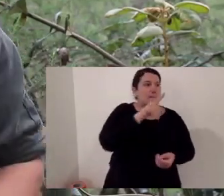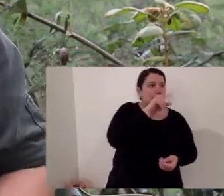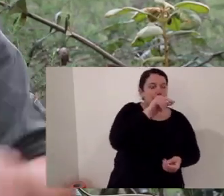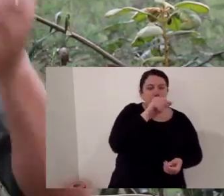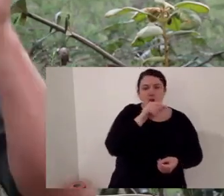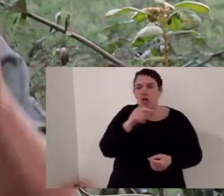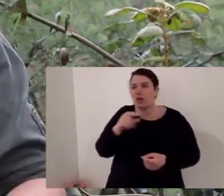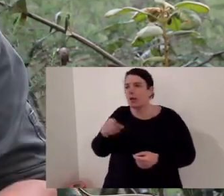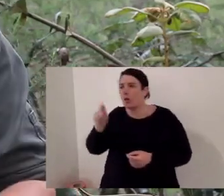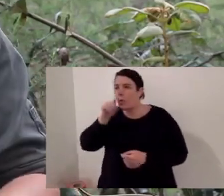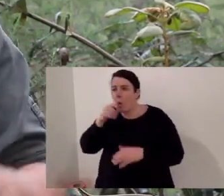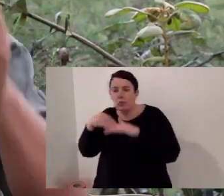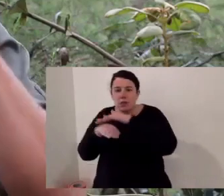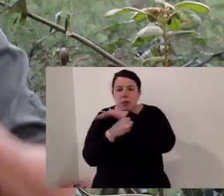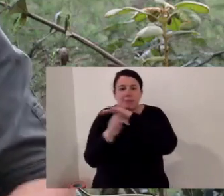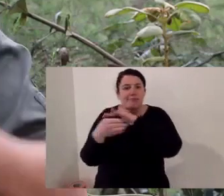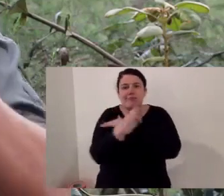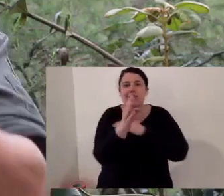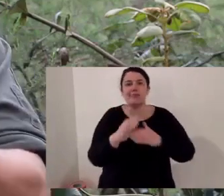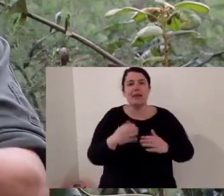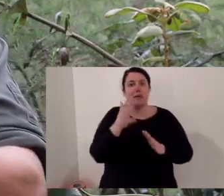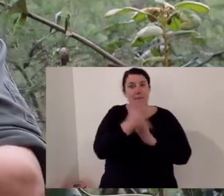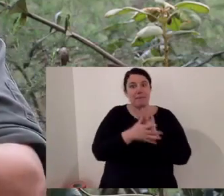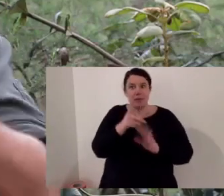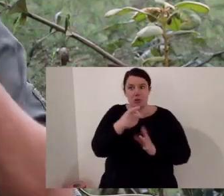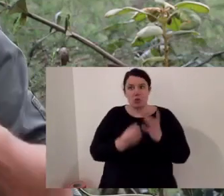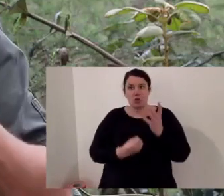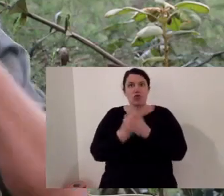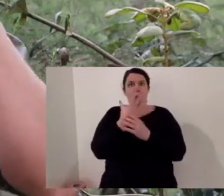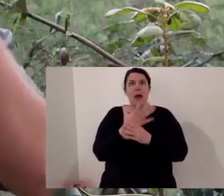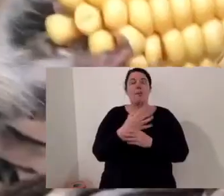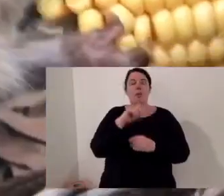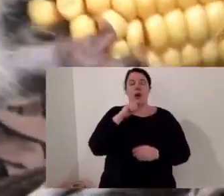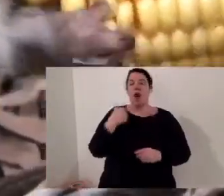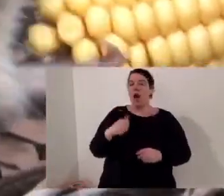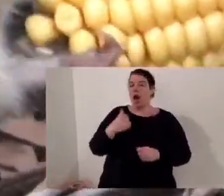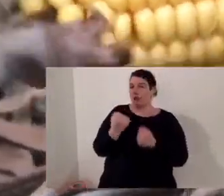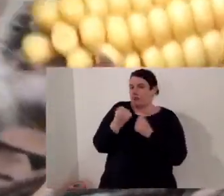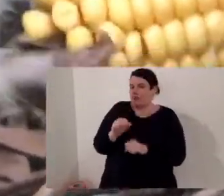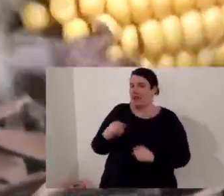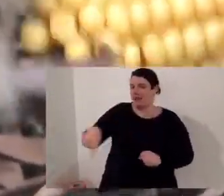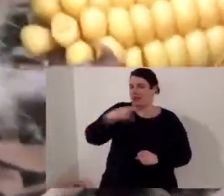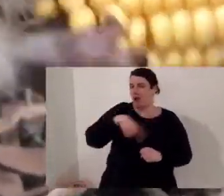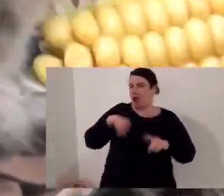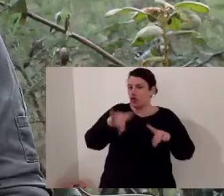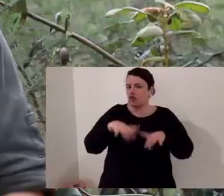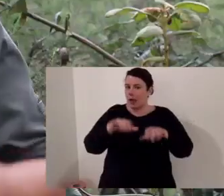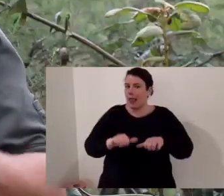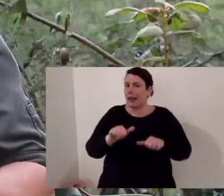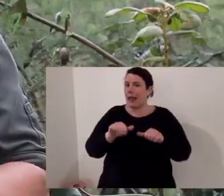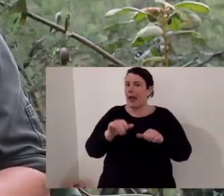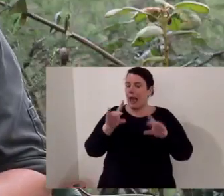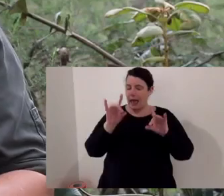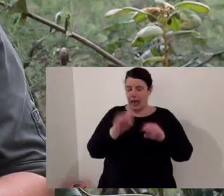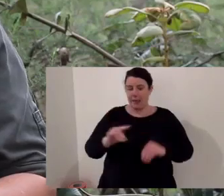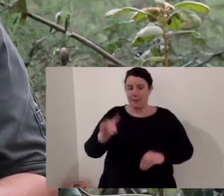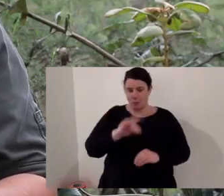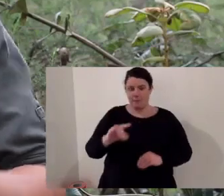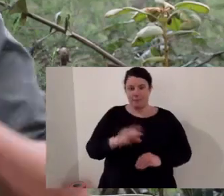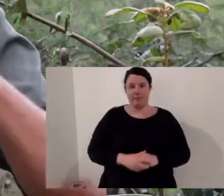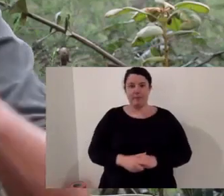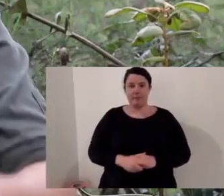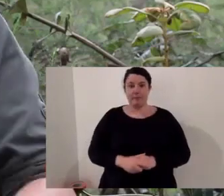little Australian reptiles, little Australian birds by you learning about them. My hope is that you grow up to protect them. Homework for today.